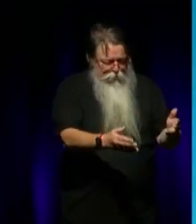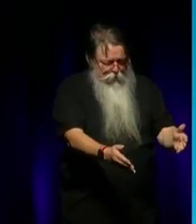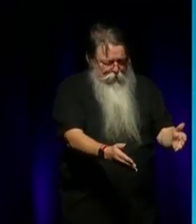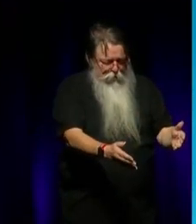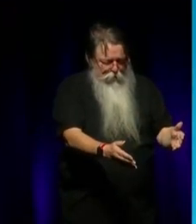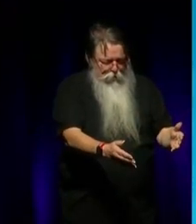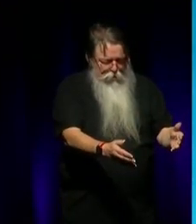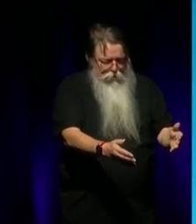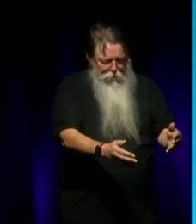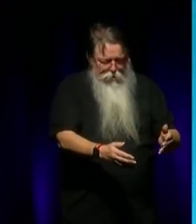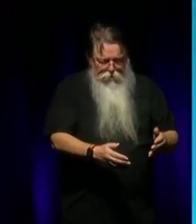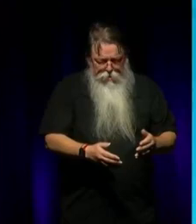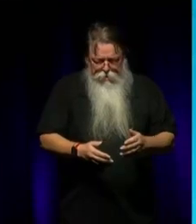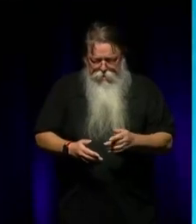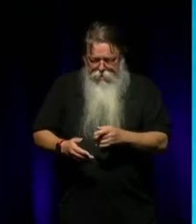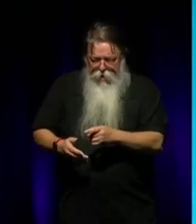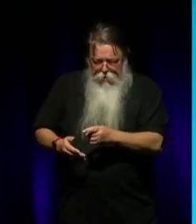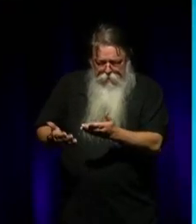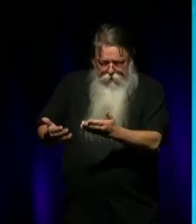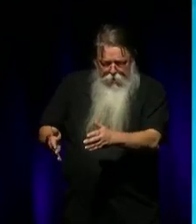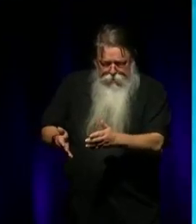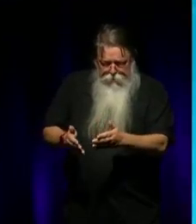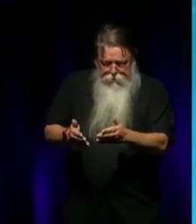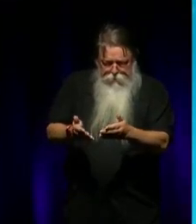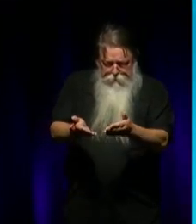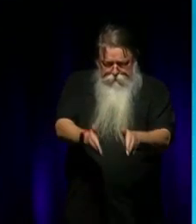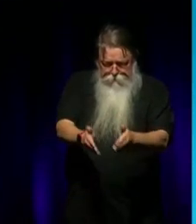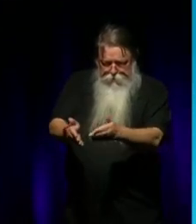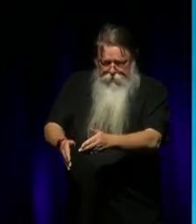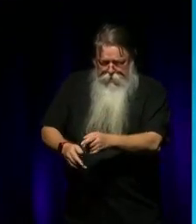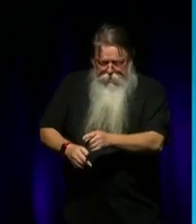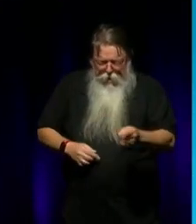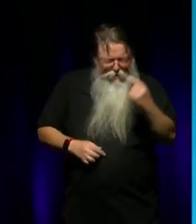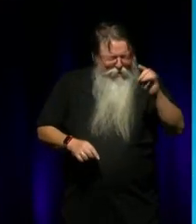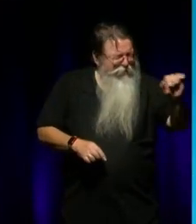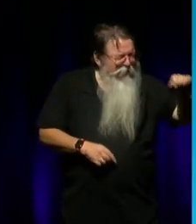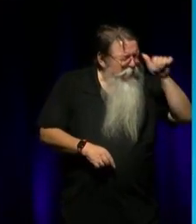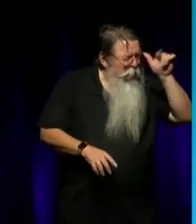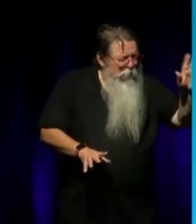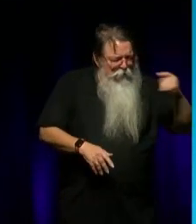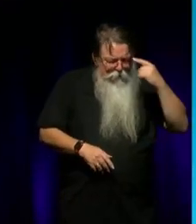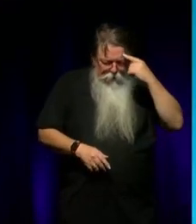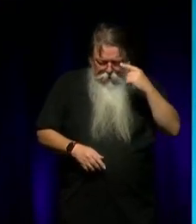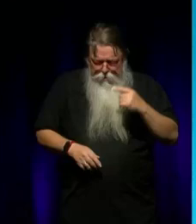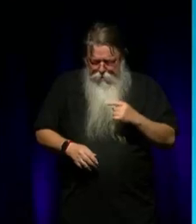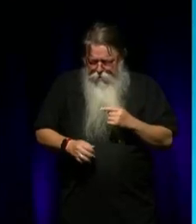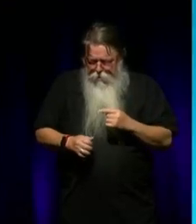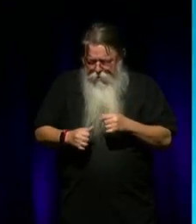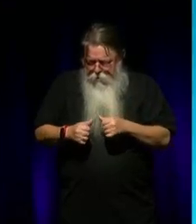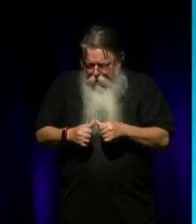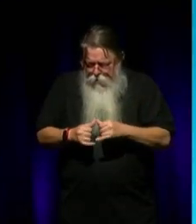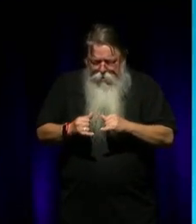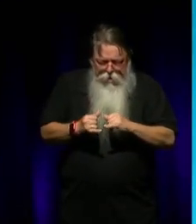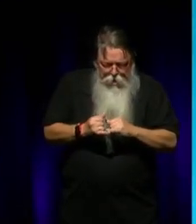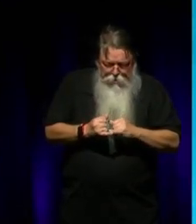lost serious families. I know, but I think as brothers and uncles, and, and, um, you know, have we done enough, because we, you know, big